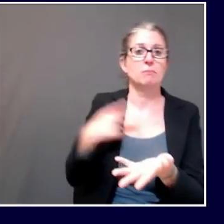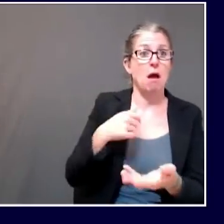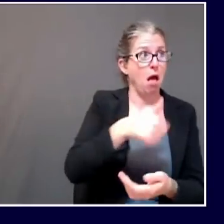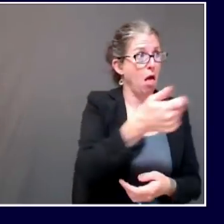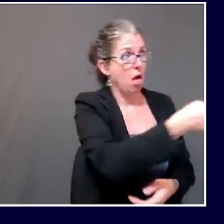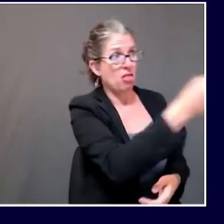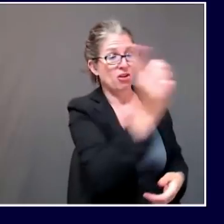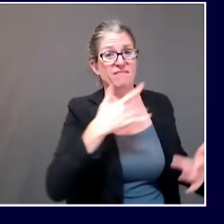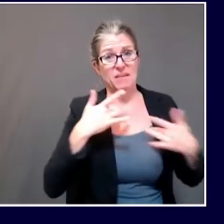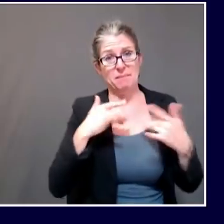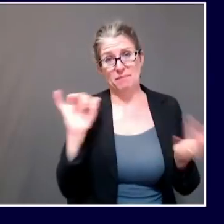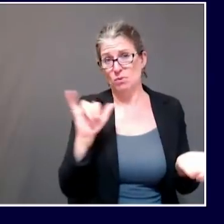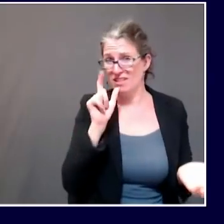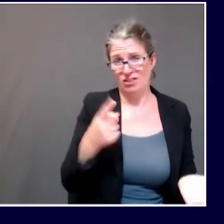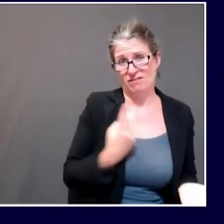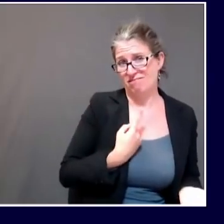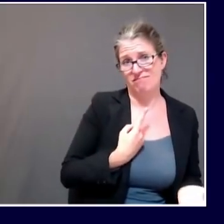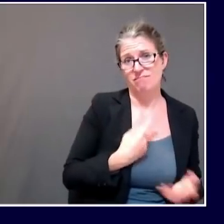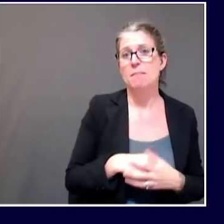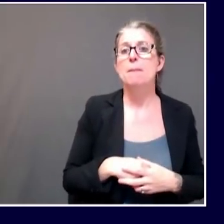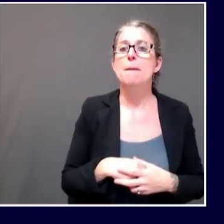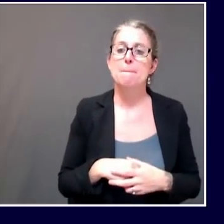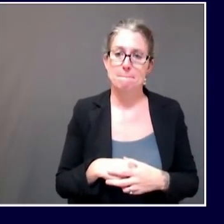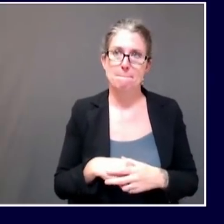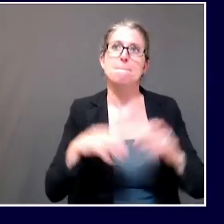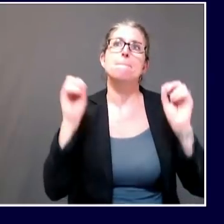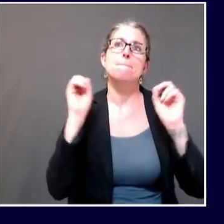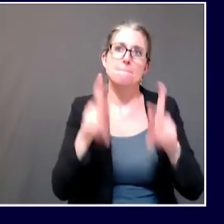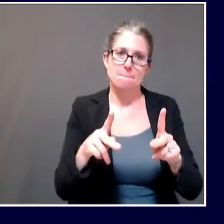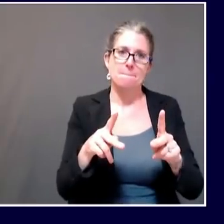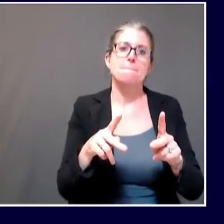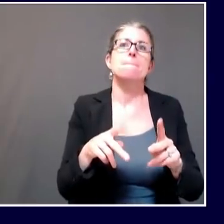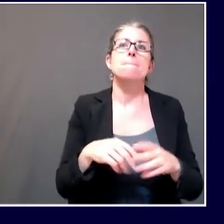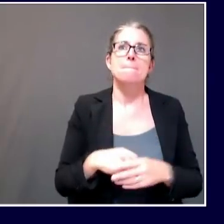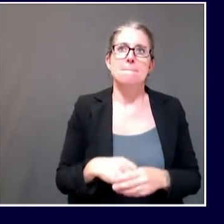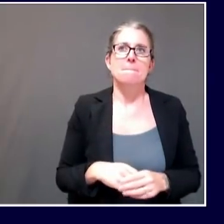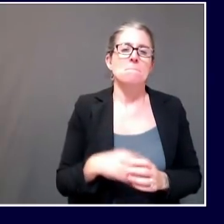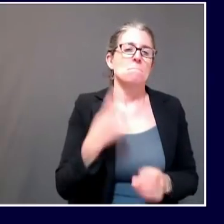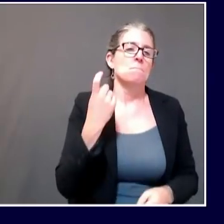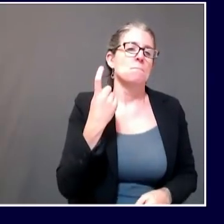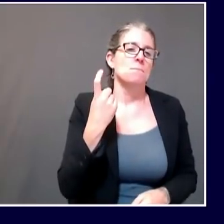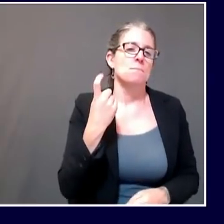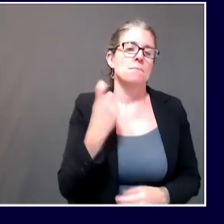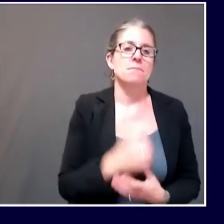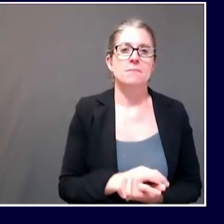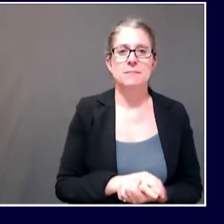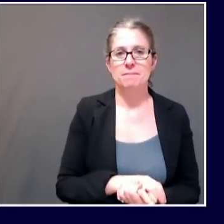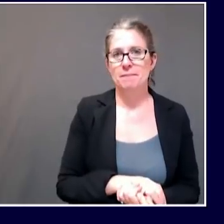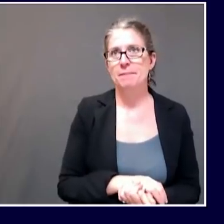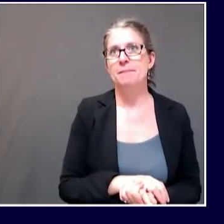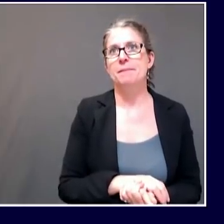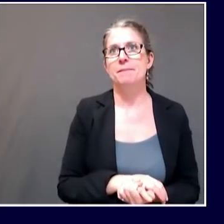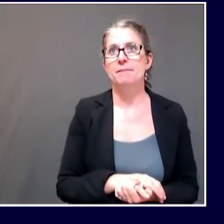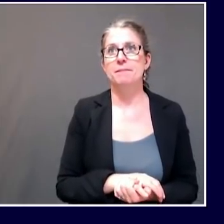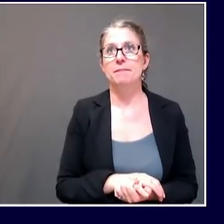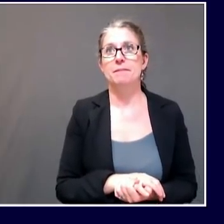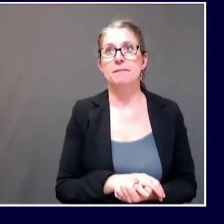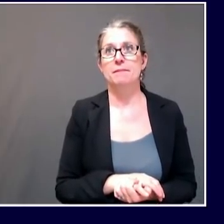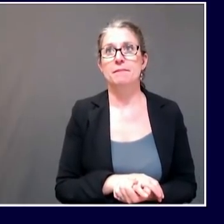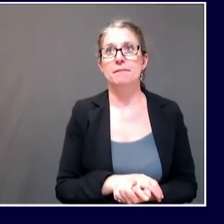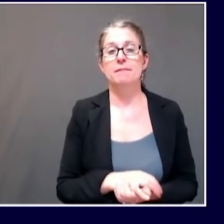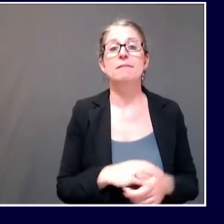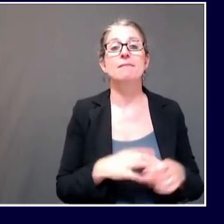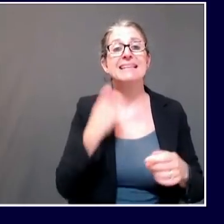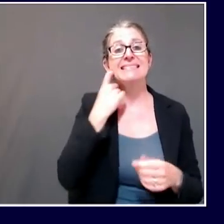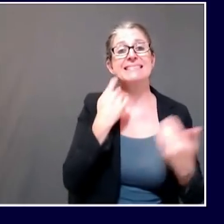Understood. And, one final question and I'll return my time, in the, in those updated guidelines, I just briefly scanned over it a couple